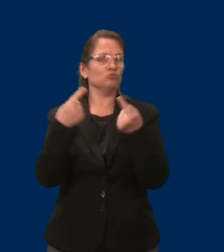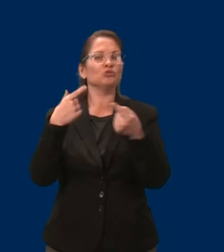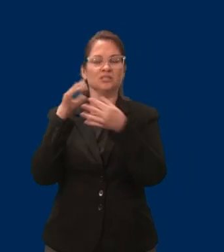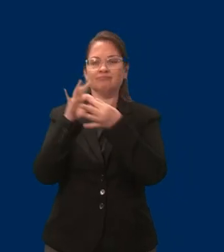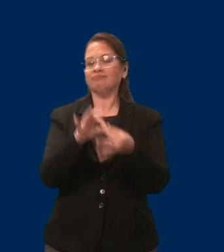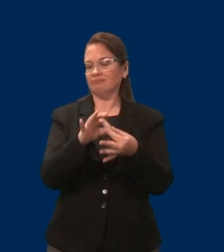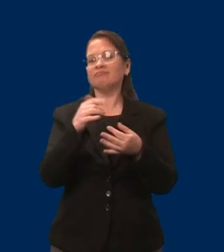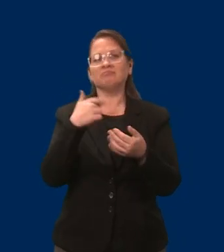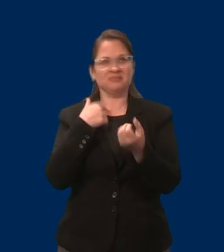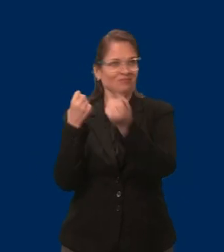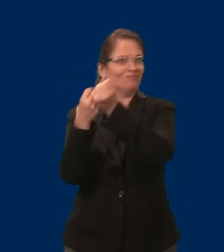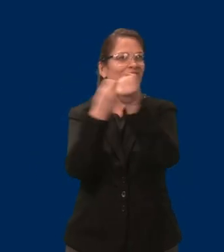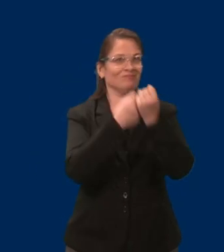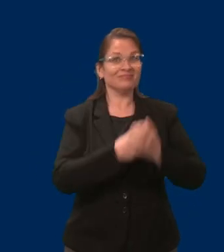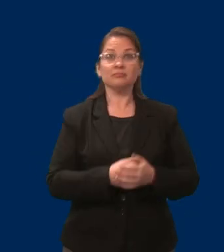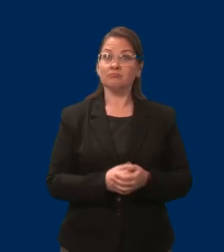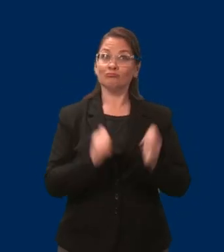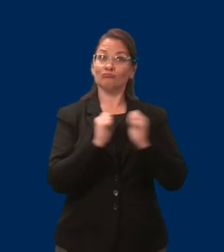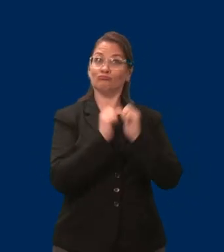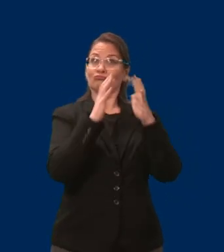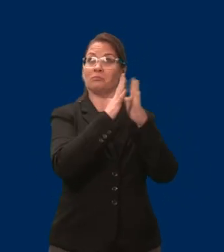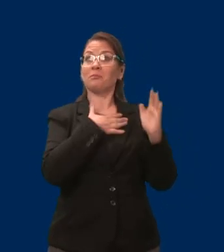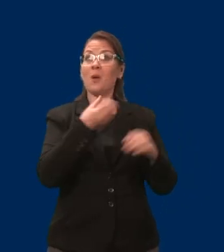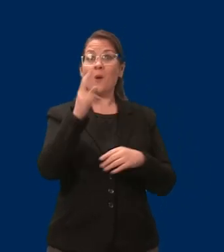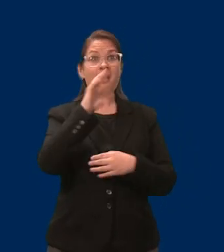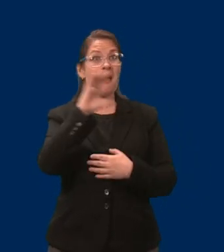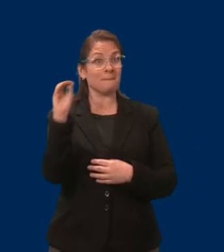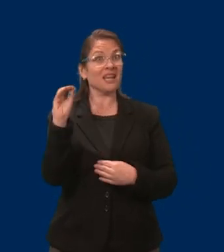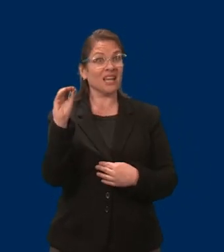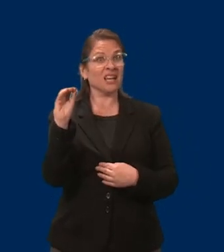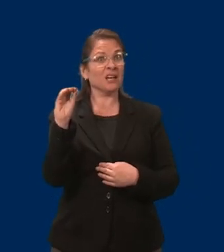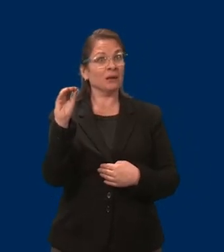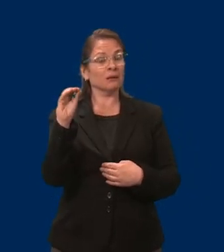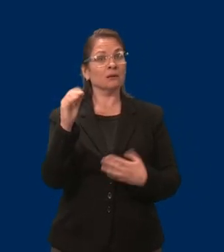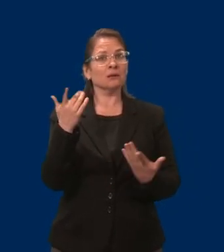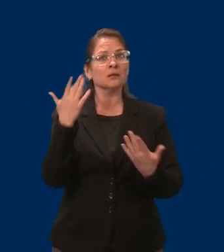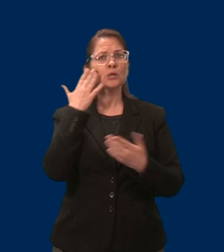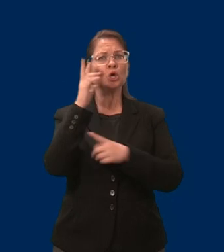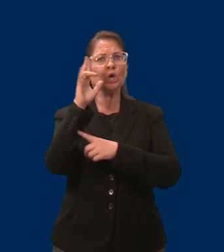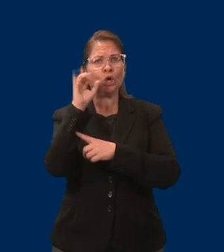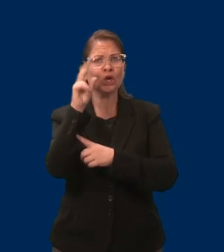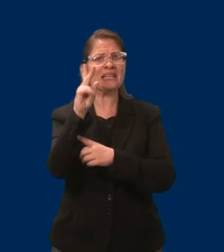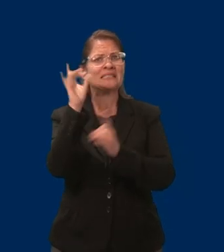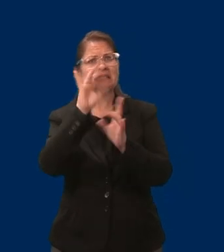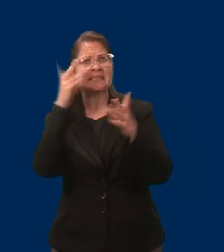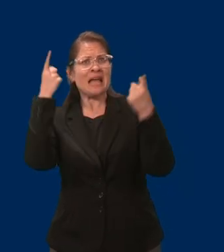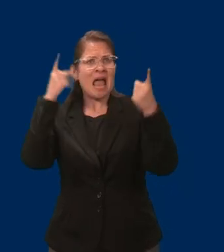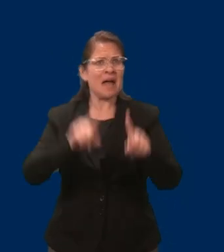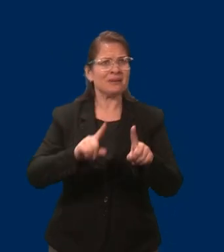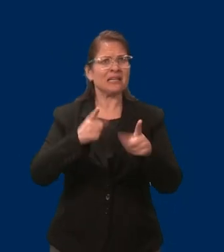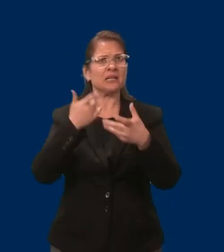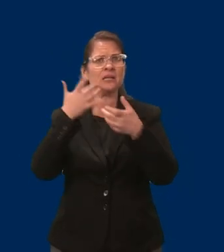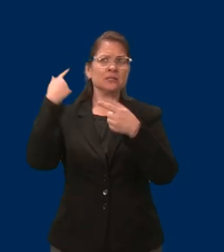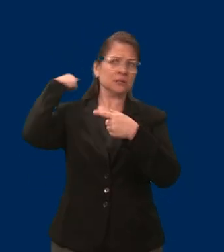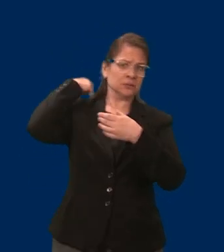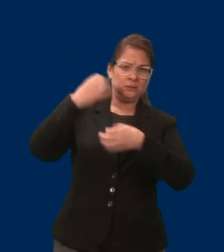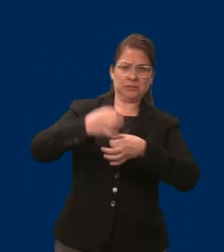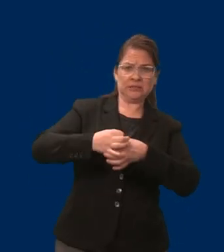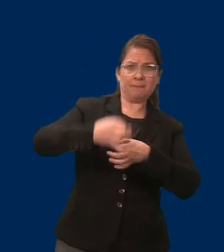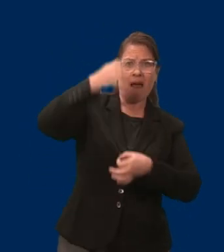trying to reduce the risk of pressure injuries by sensing pressure and providing awareness to users and clinicians.